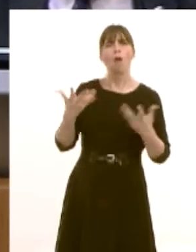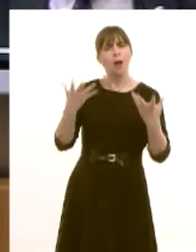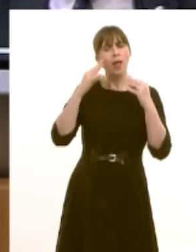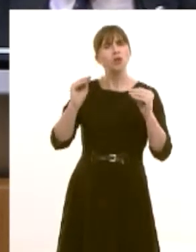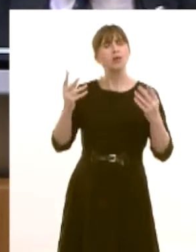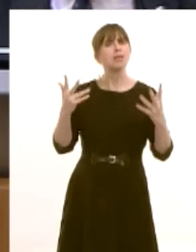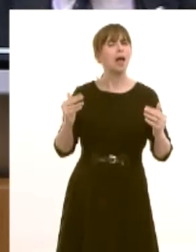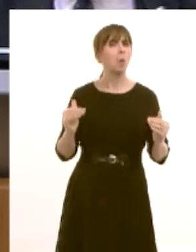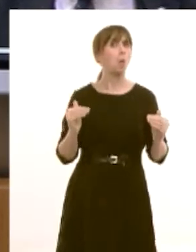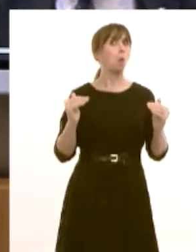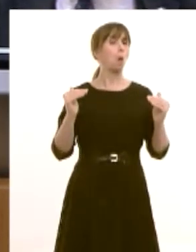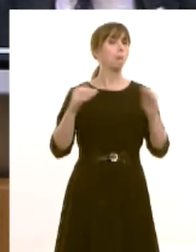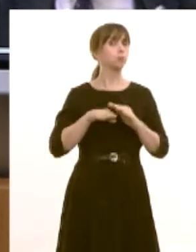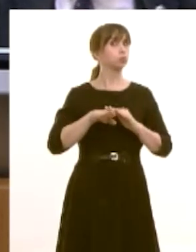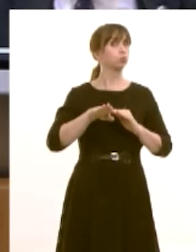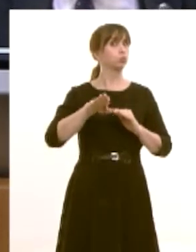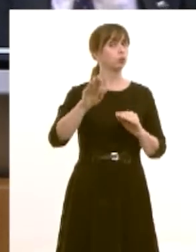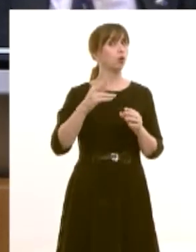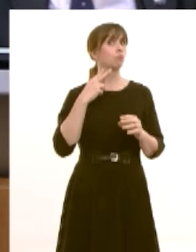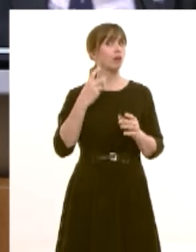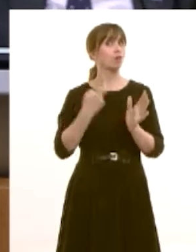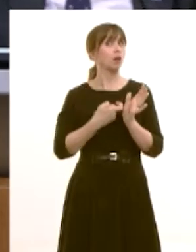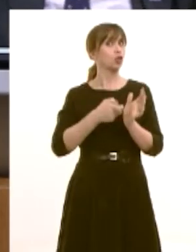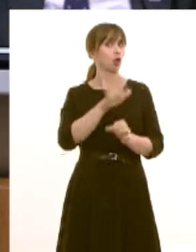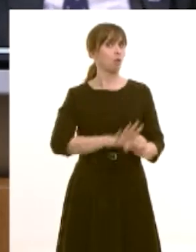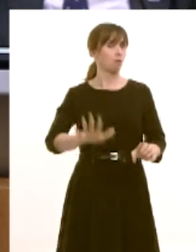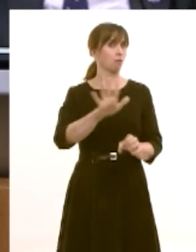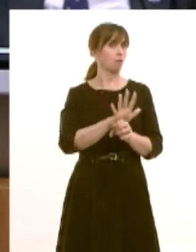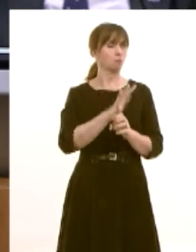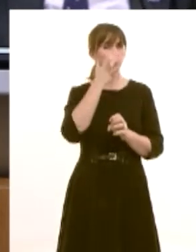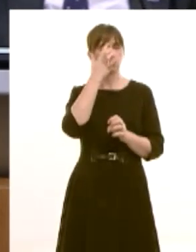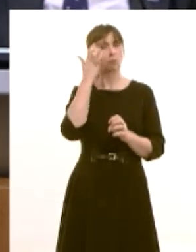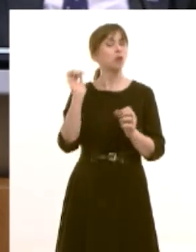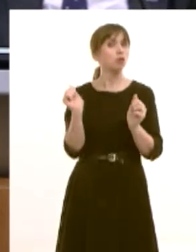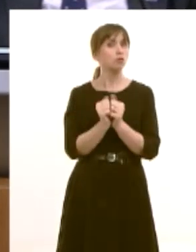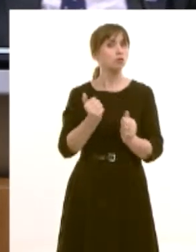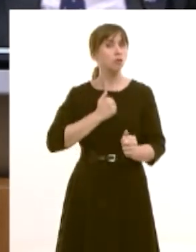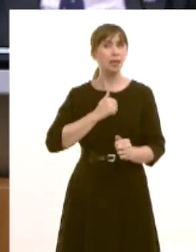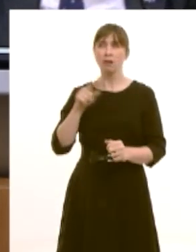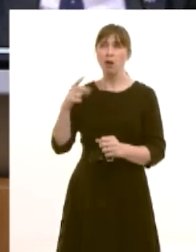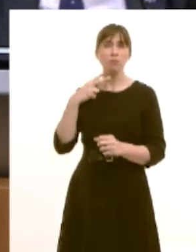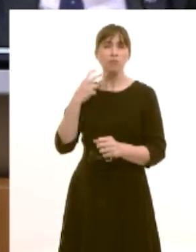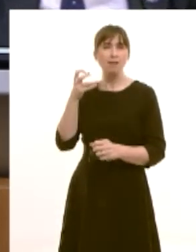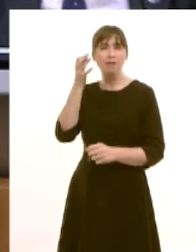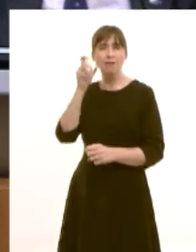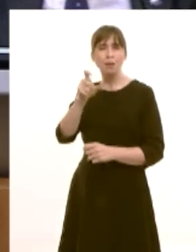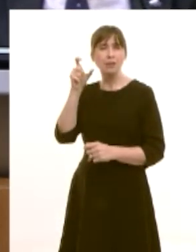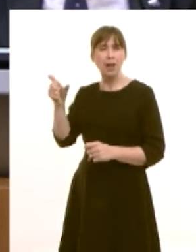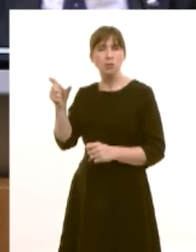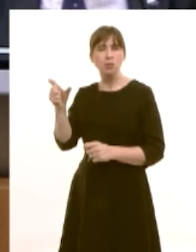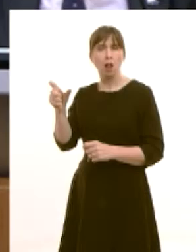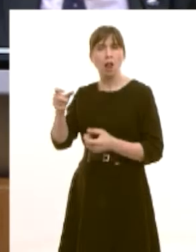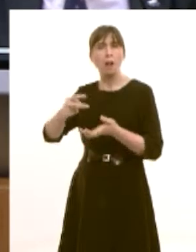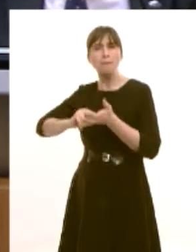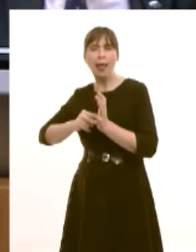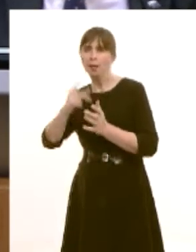education in Brecon and Radnorshire. Therefore, would you agree with me that Powers County Council's ill-conceived plans to close a number of